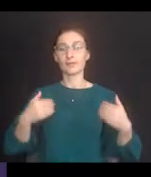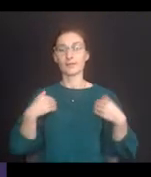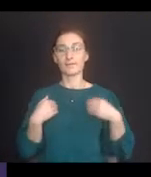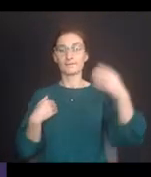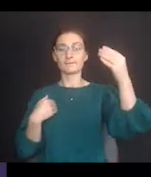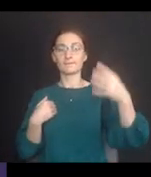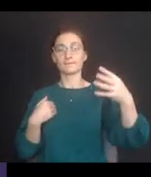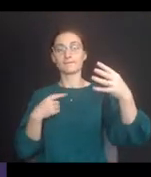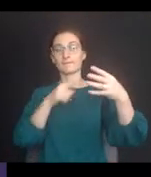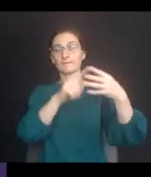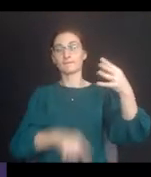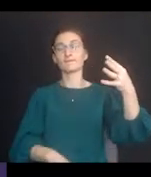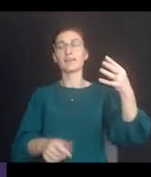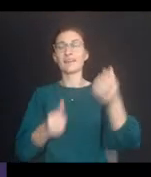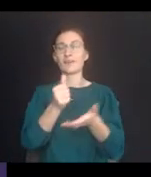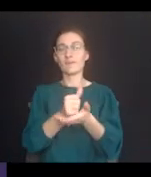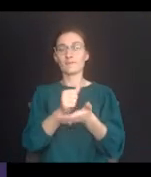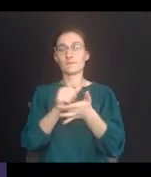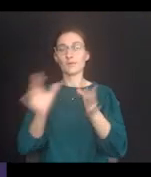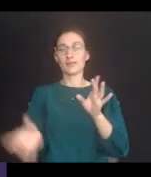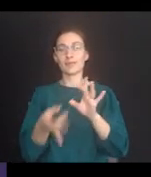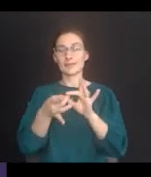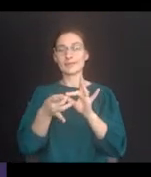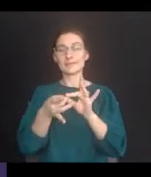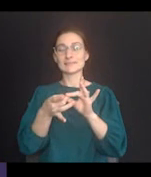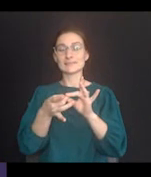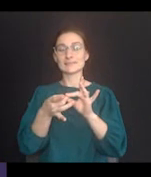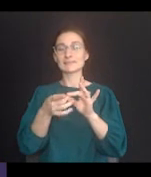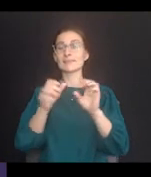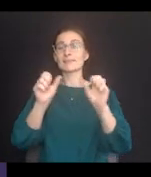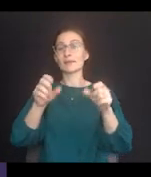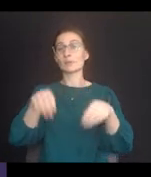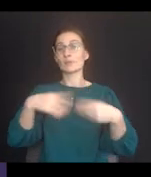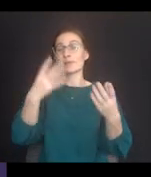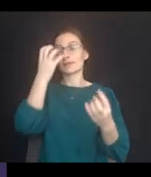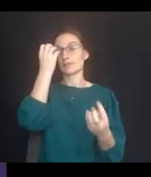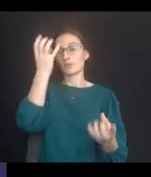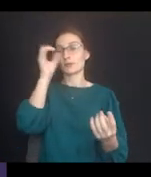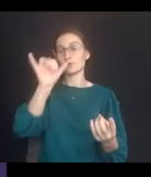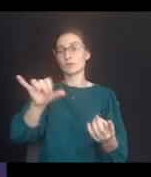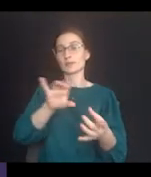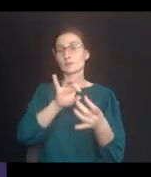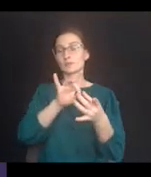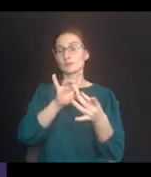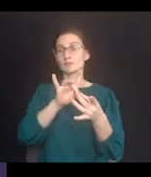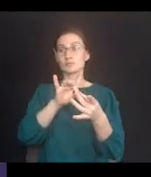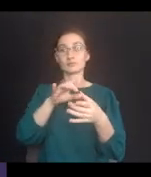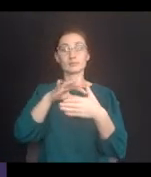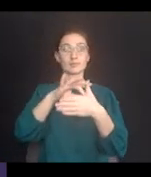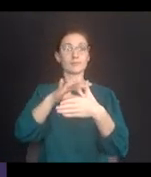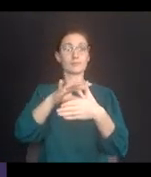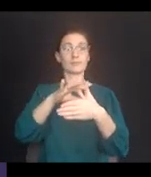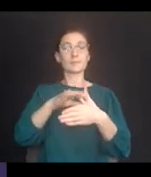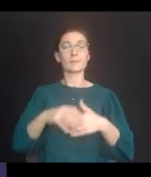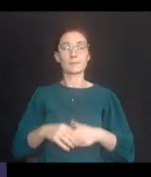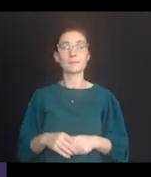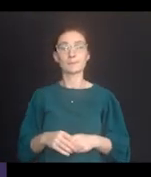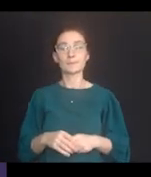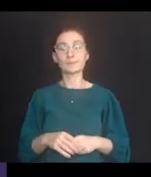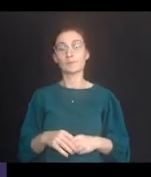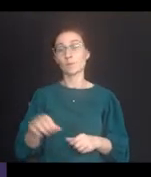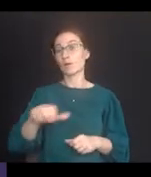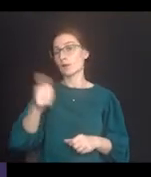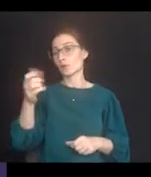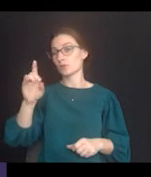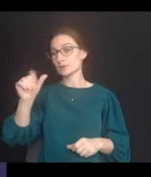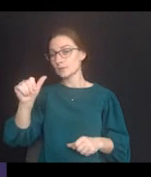Here's a list of helpful links that can provide you with information on this subject matter as well as information